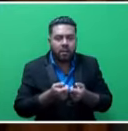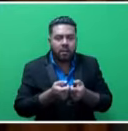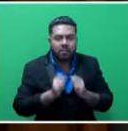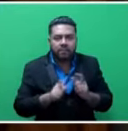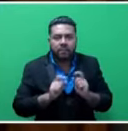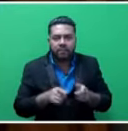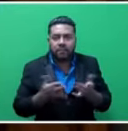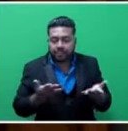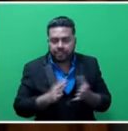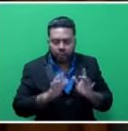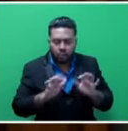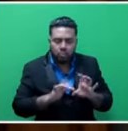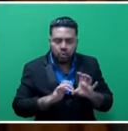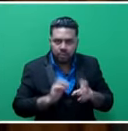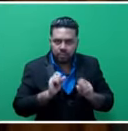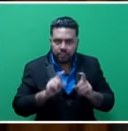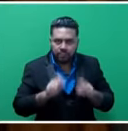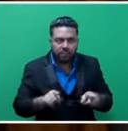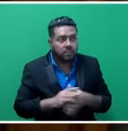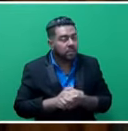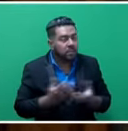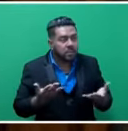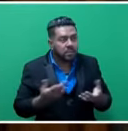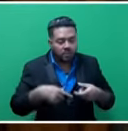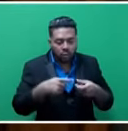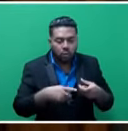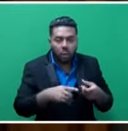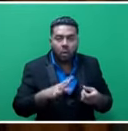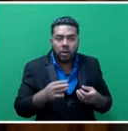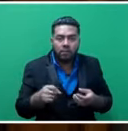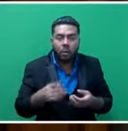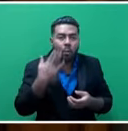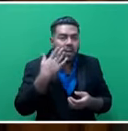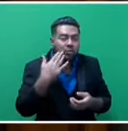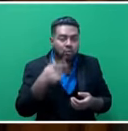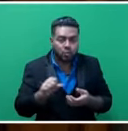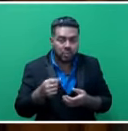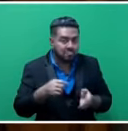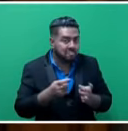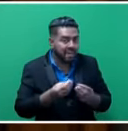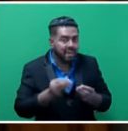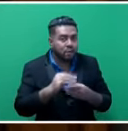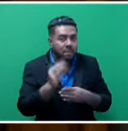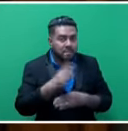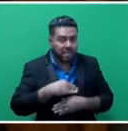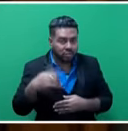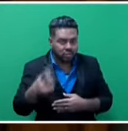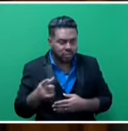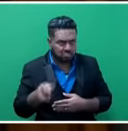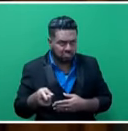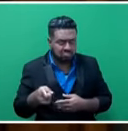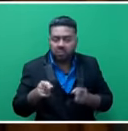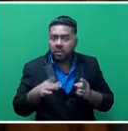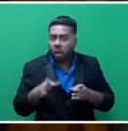banking. Checks are only printed for reimbursement of impressed account for ministry. And of course, having all